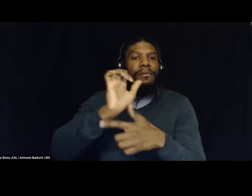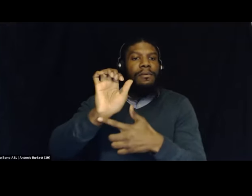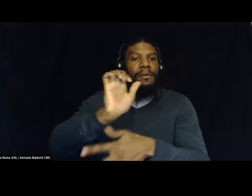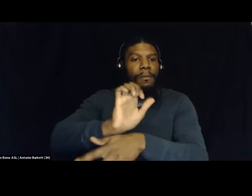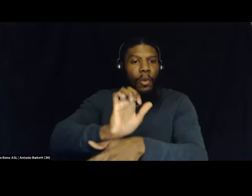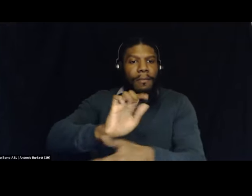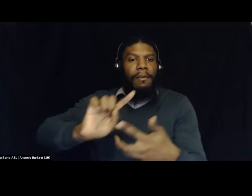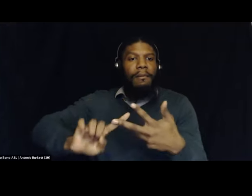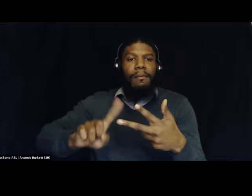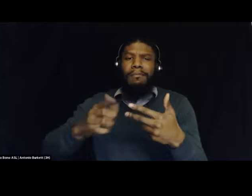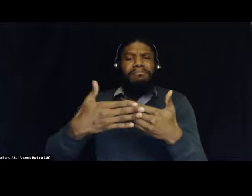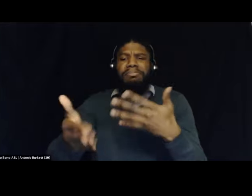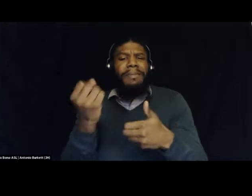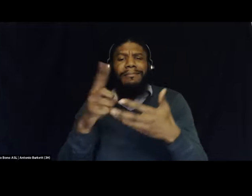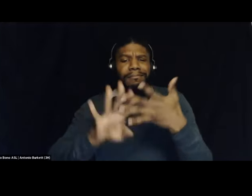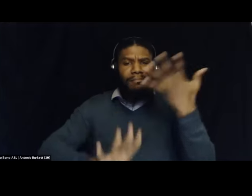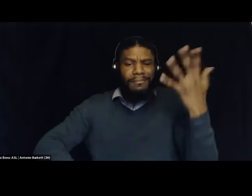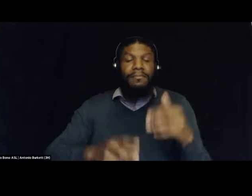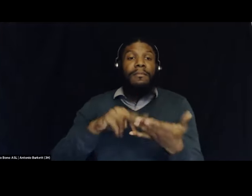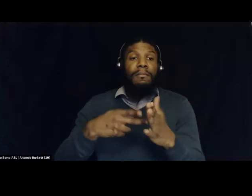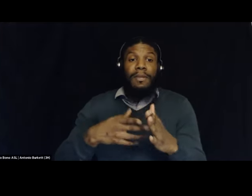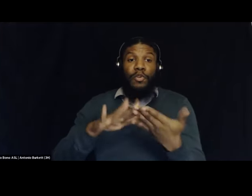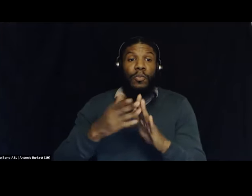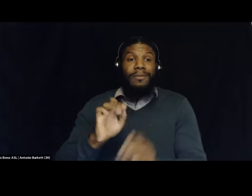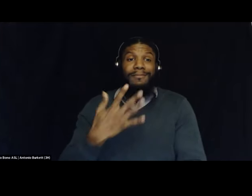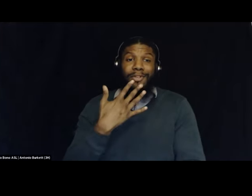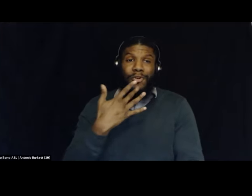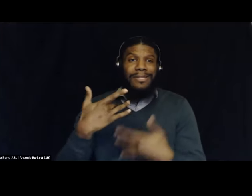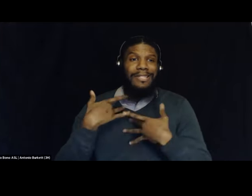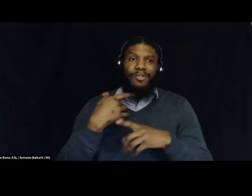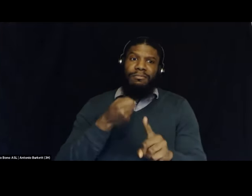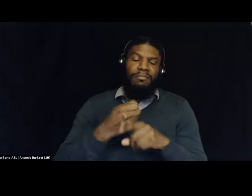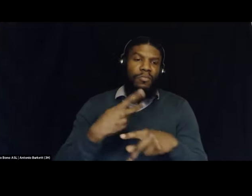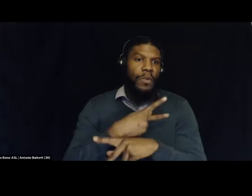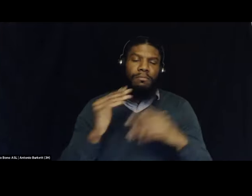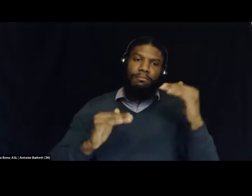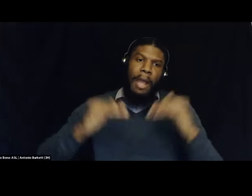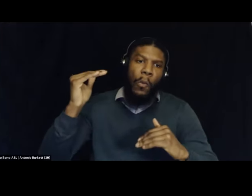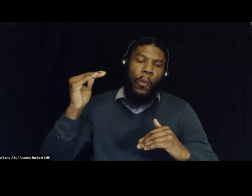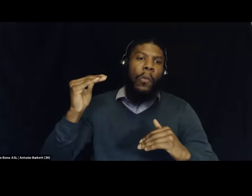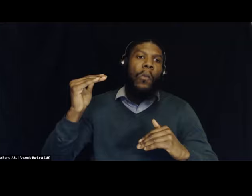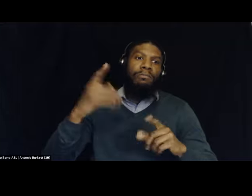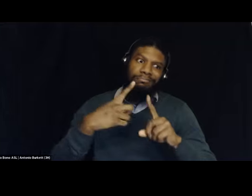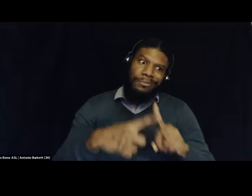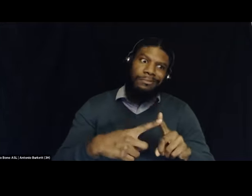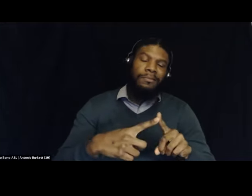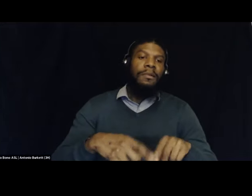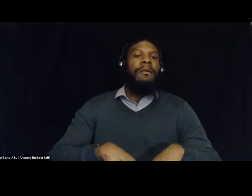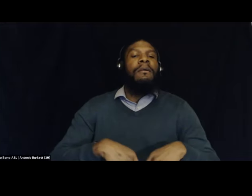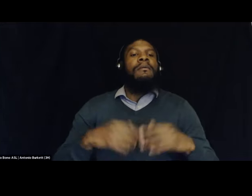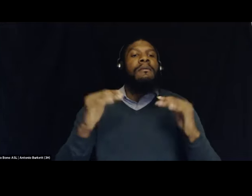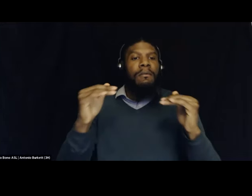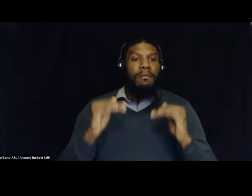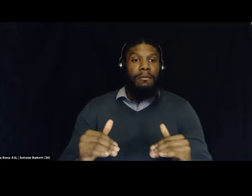communities of color bearing the brunt of surveillance efforts. To expose the impact of the war on drugs beyond the criminal legal